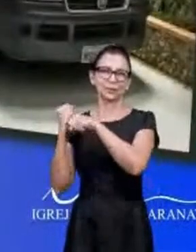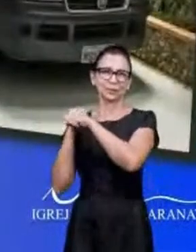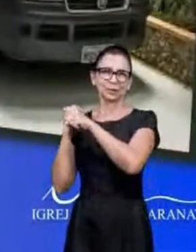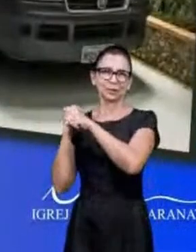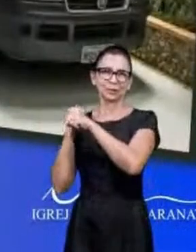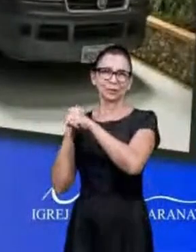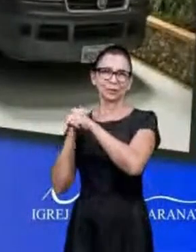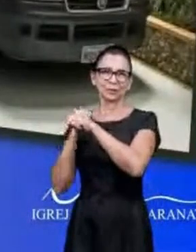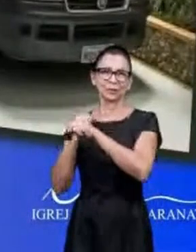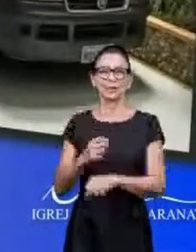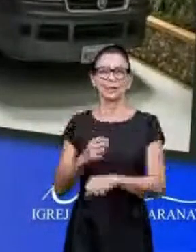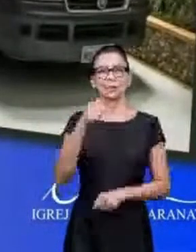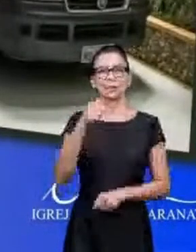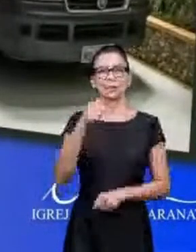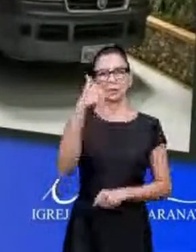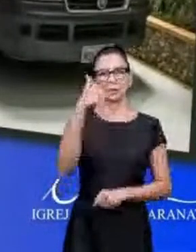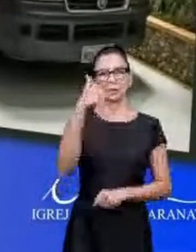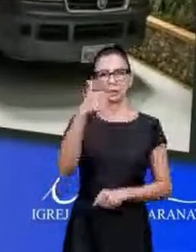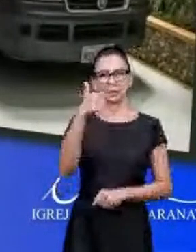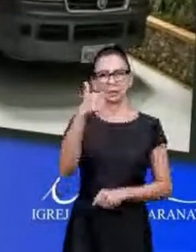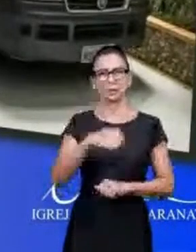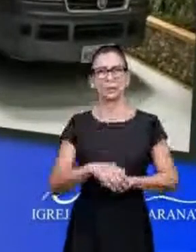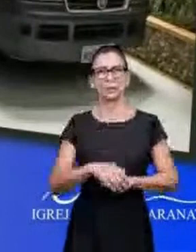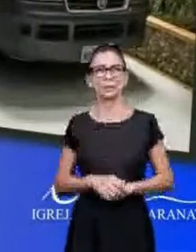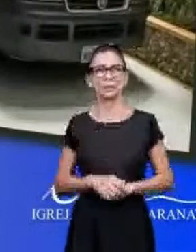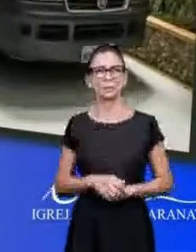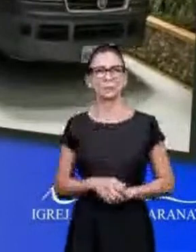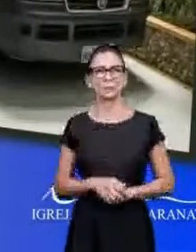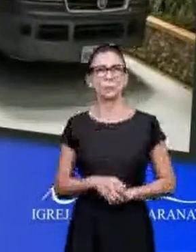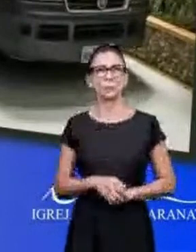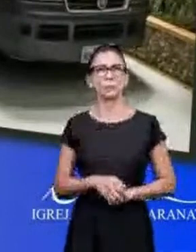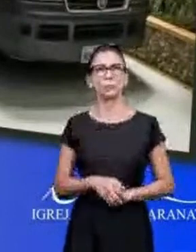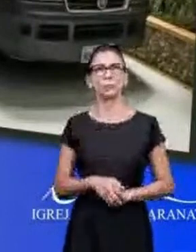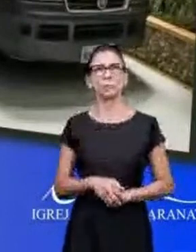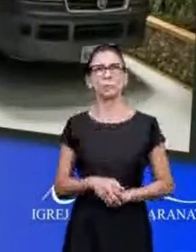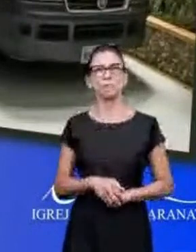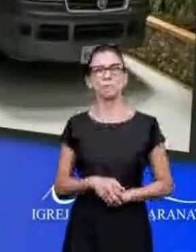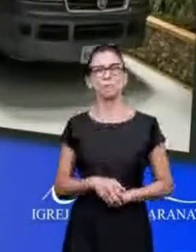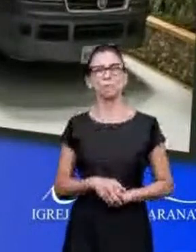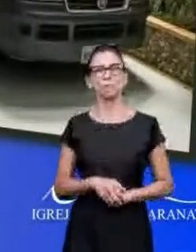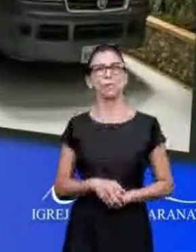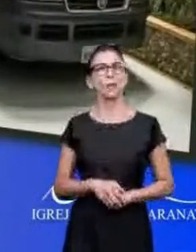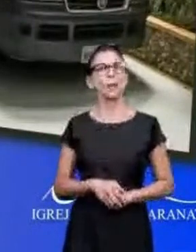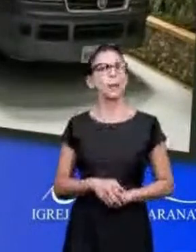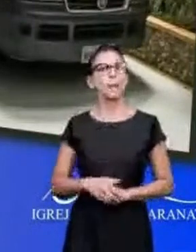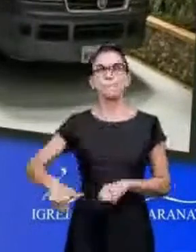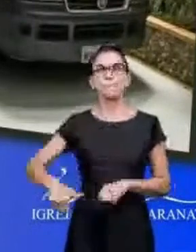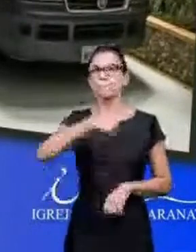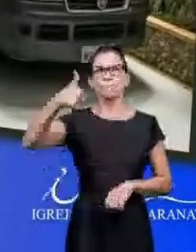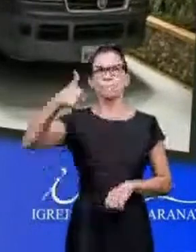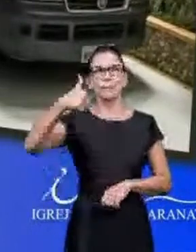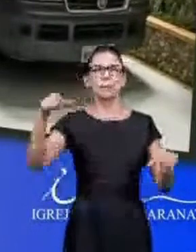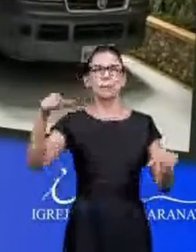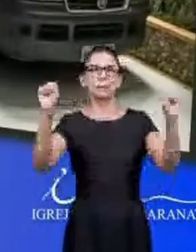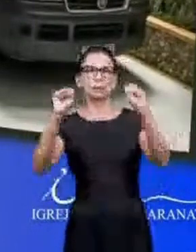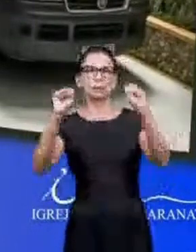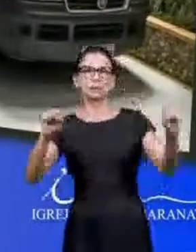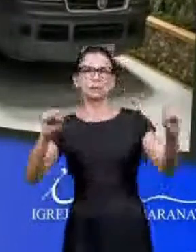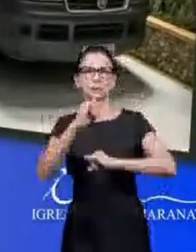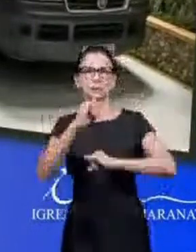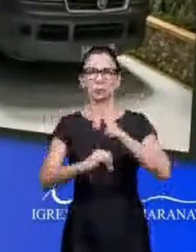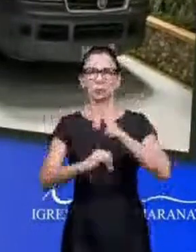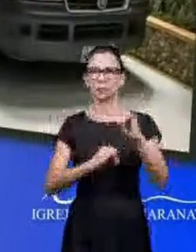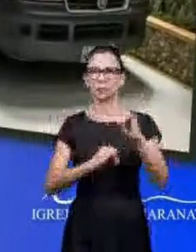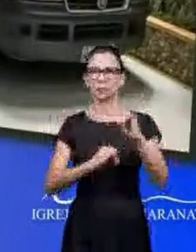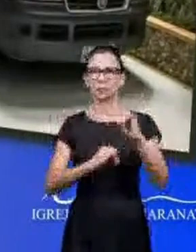of the Manaim Radio, the blessing that the Lord has given us. It's one of the most listened to in Brazil. It's a pioneer in online